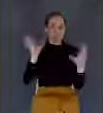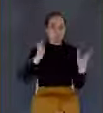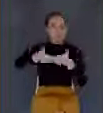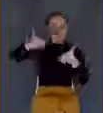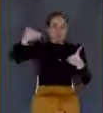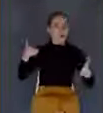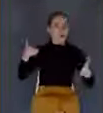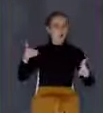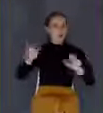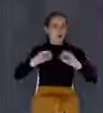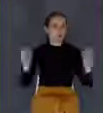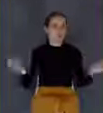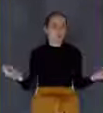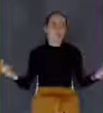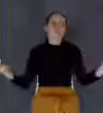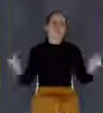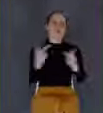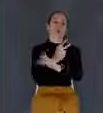time.